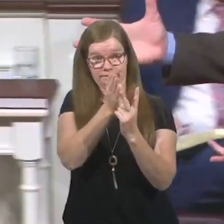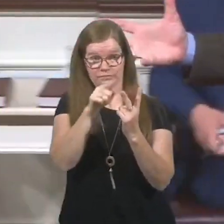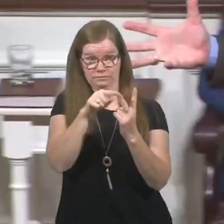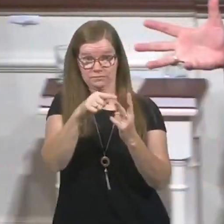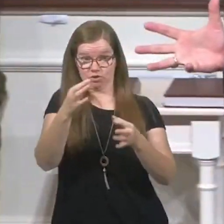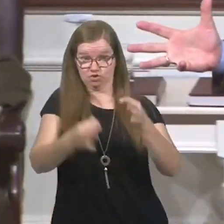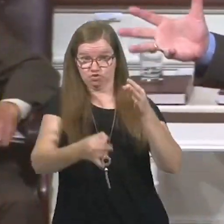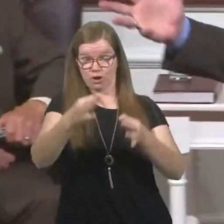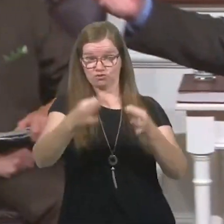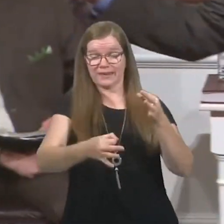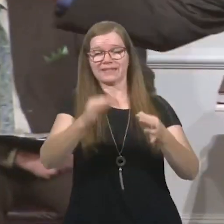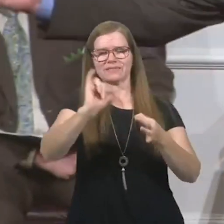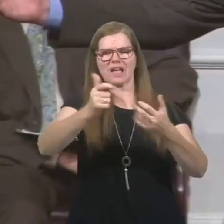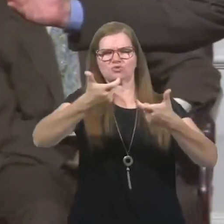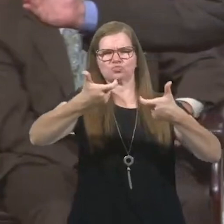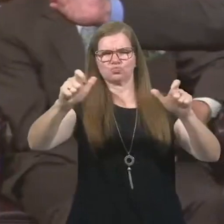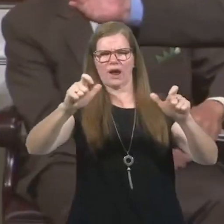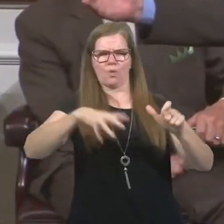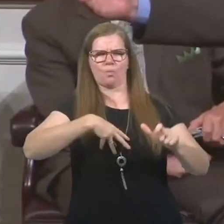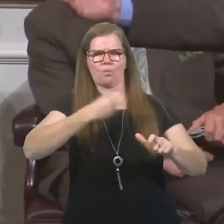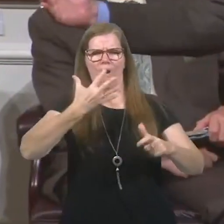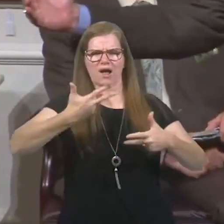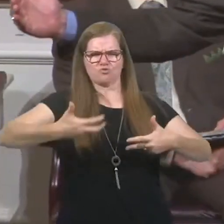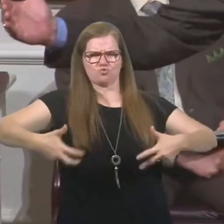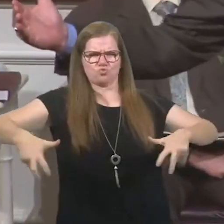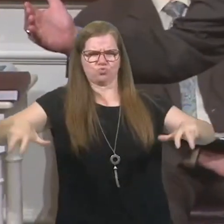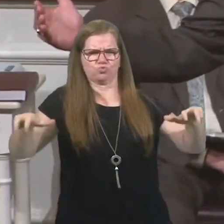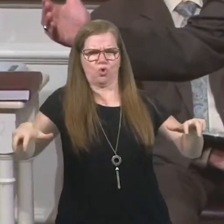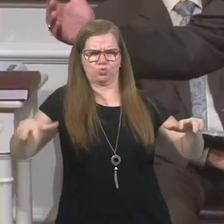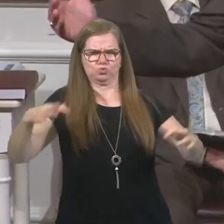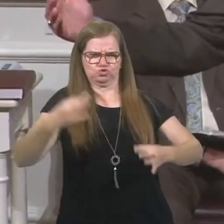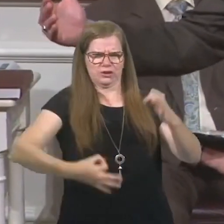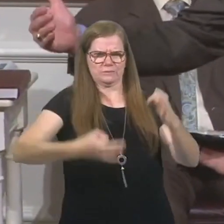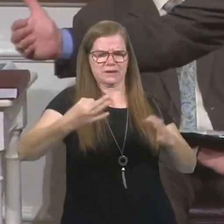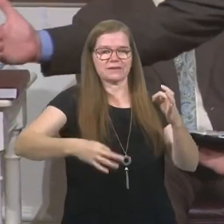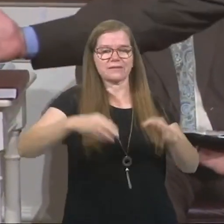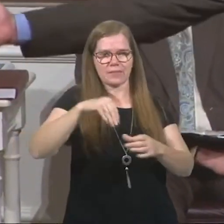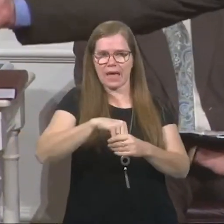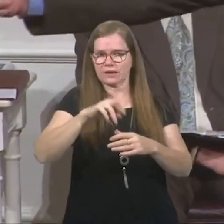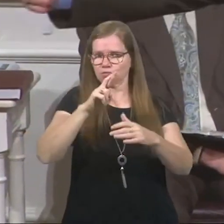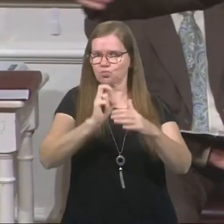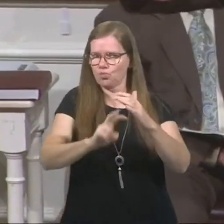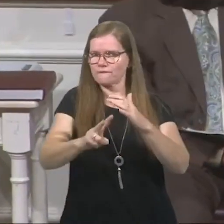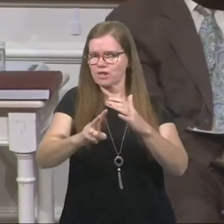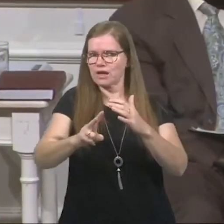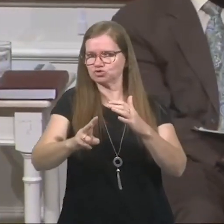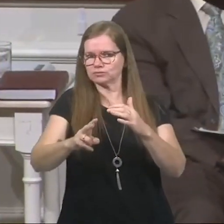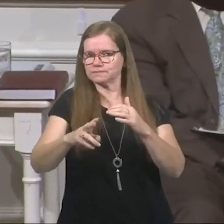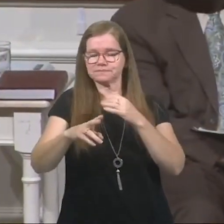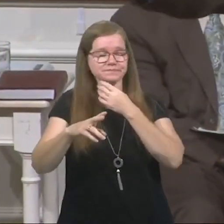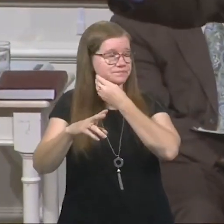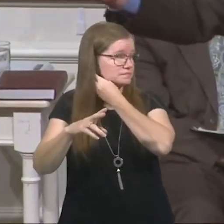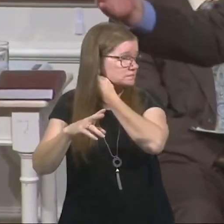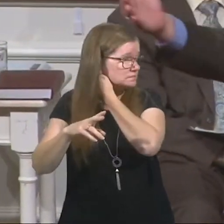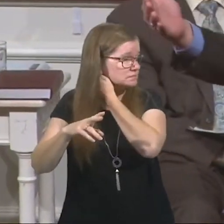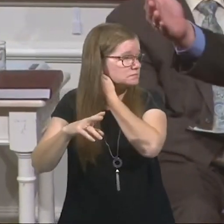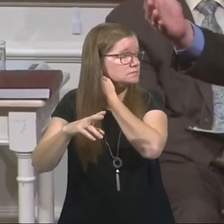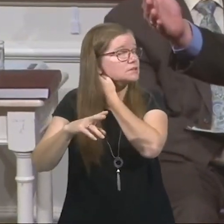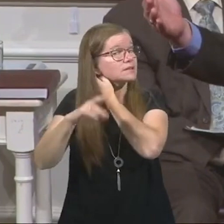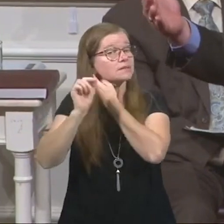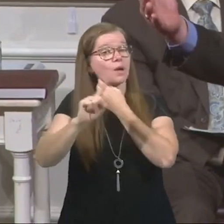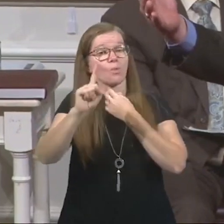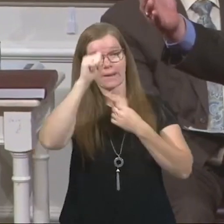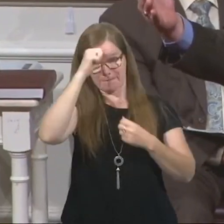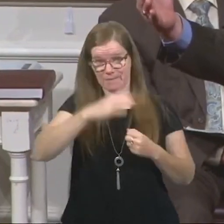throne judgment. That's found at the last pages of our Bible in the book of the Revelation. This is where mankind will figure, will assemble